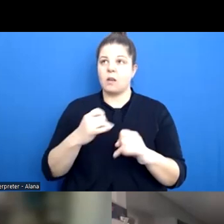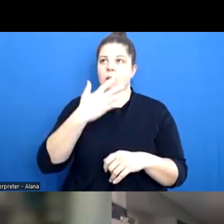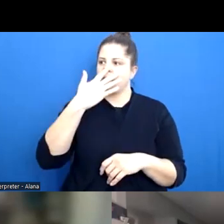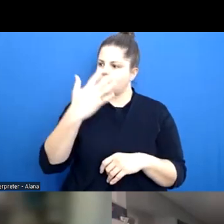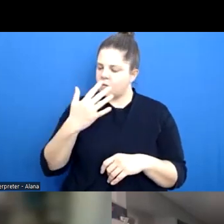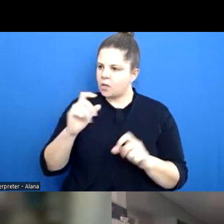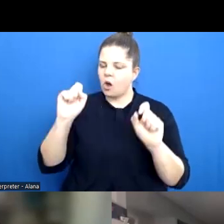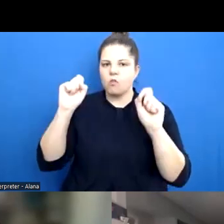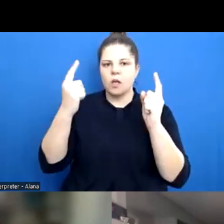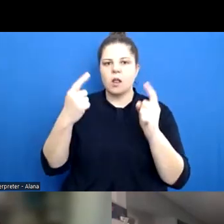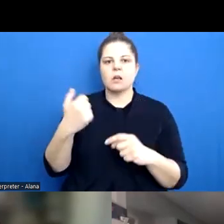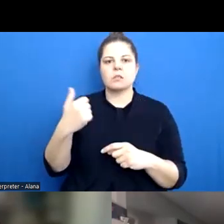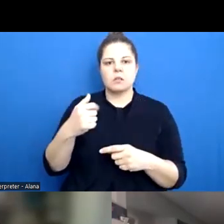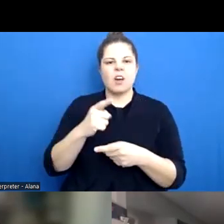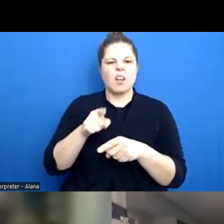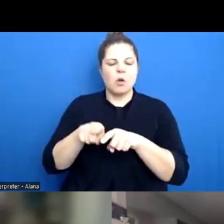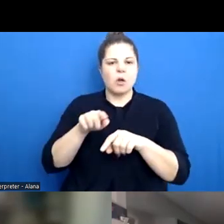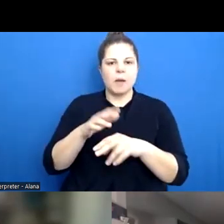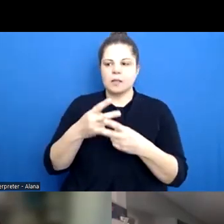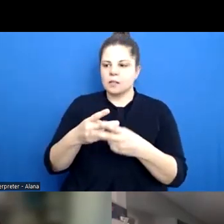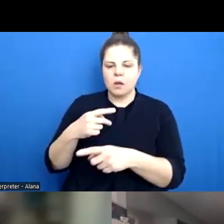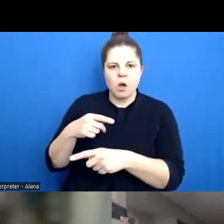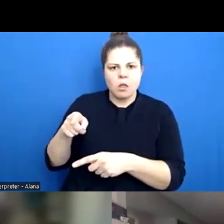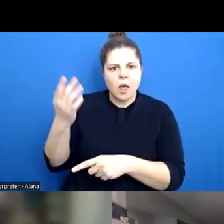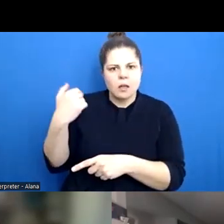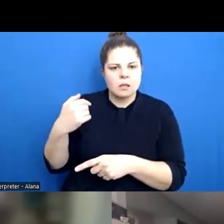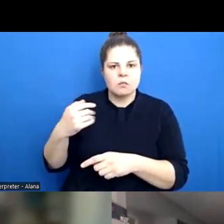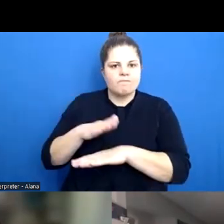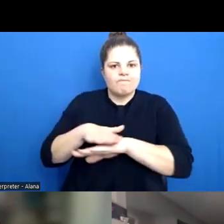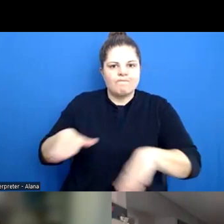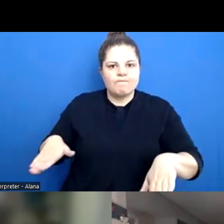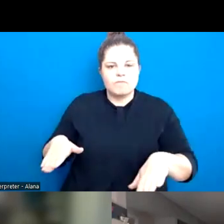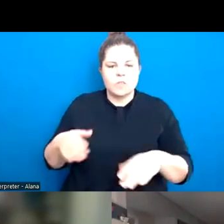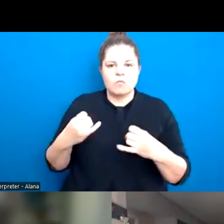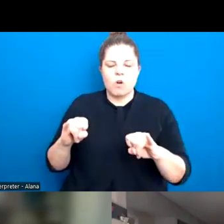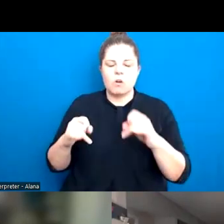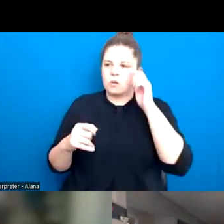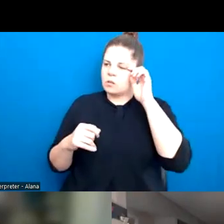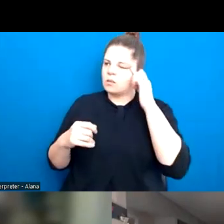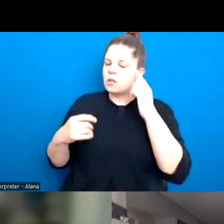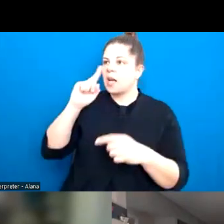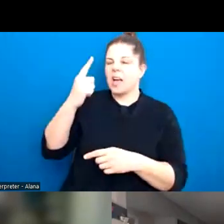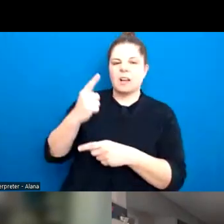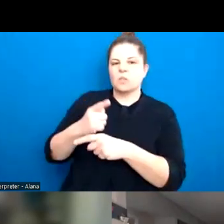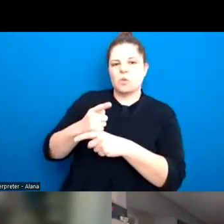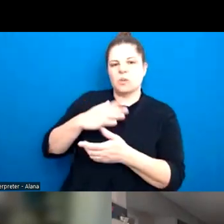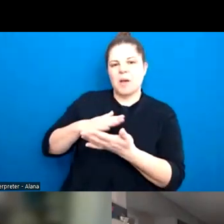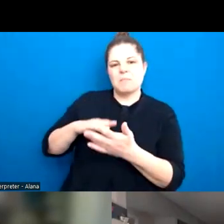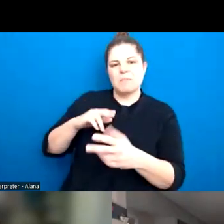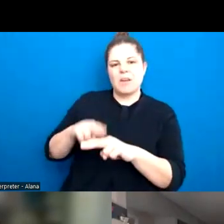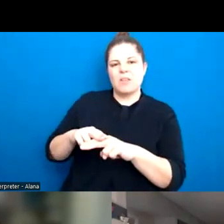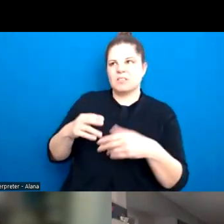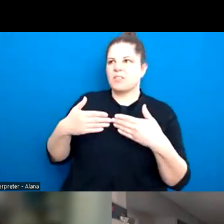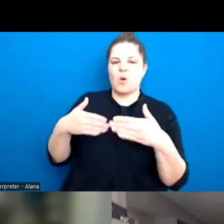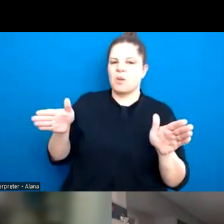because that's where I got consent education, um, it was never an option to have these kind of conversations with them because these kind of open and frank conversations that we're having here today